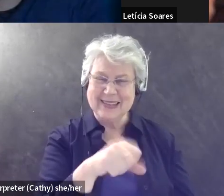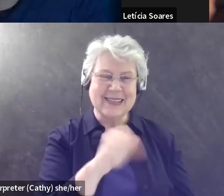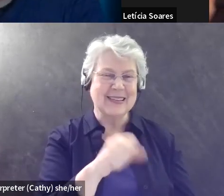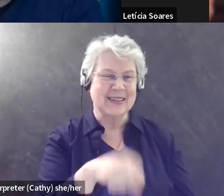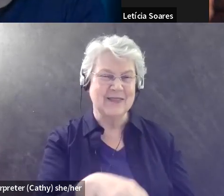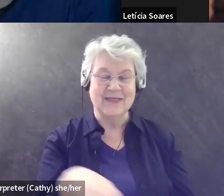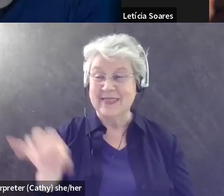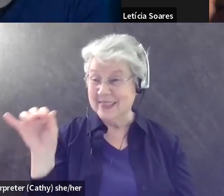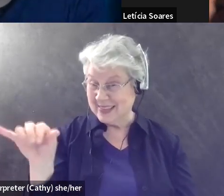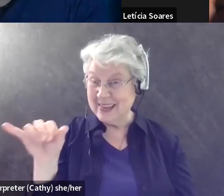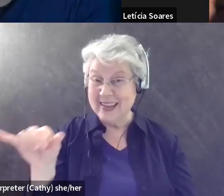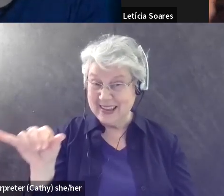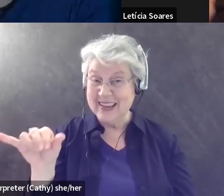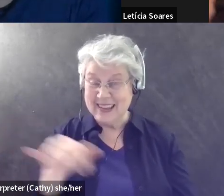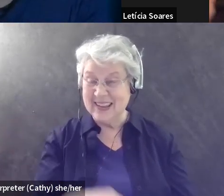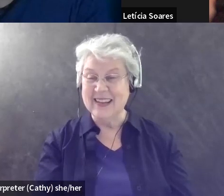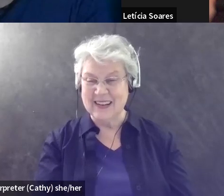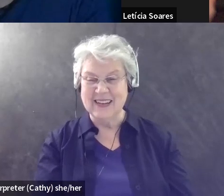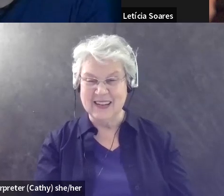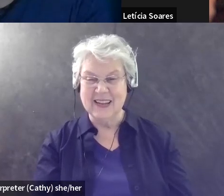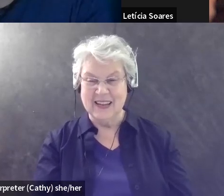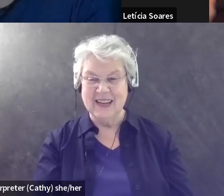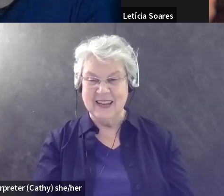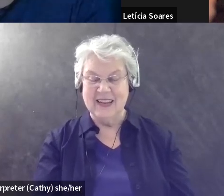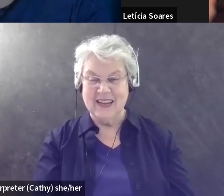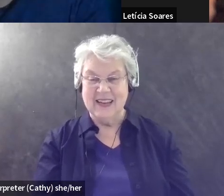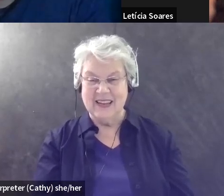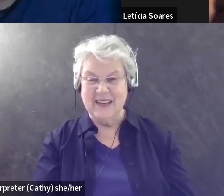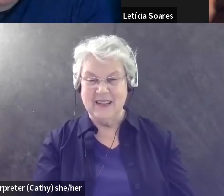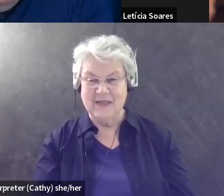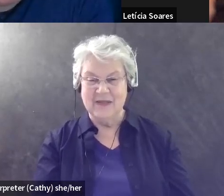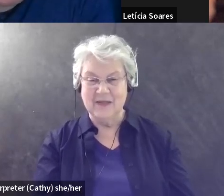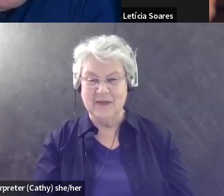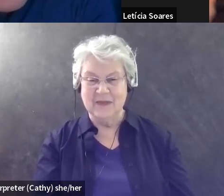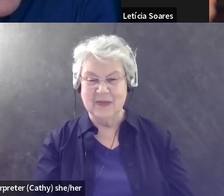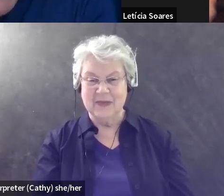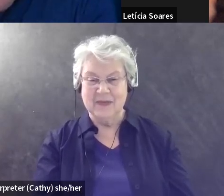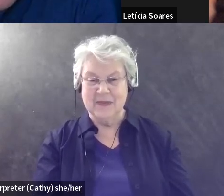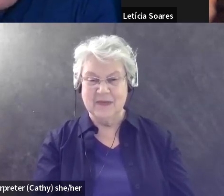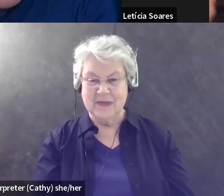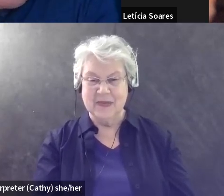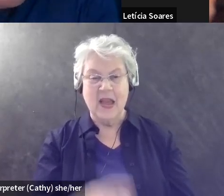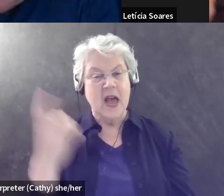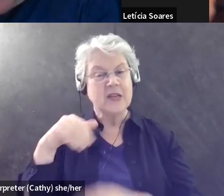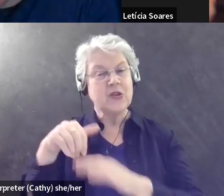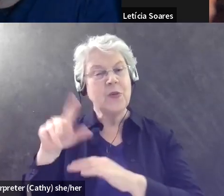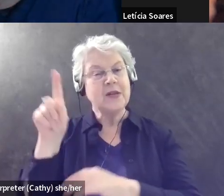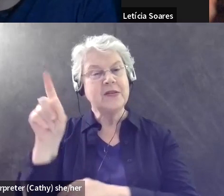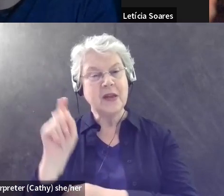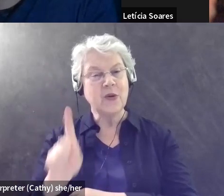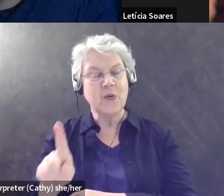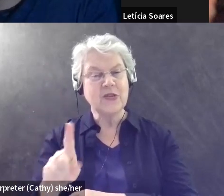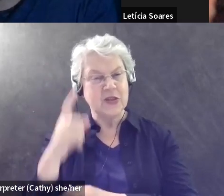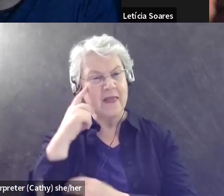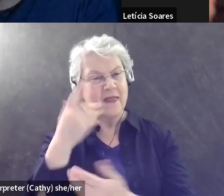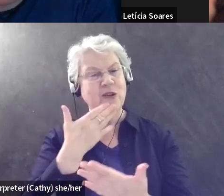Yeah. Yeah. Uh, yeah. Um, so we sort of touched on this, but someone sent a question in ahead of time and I thought